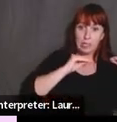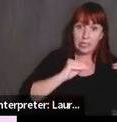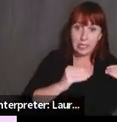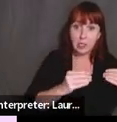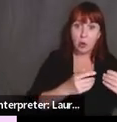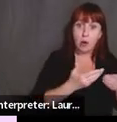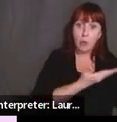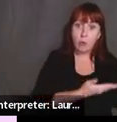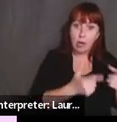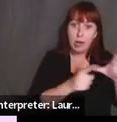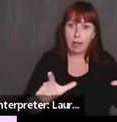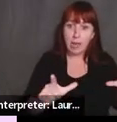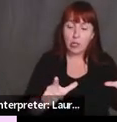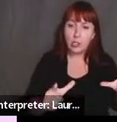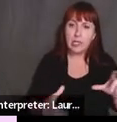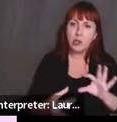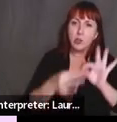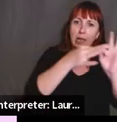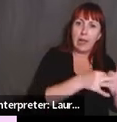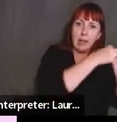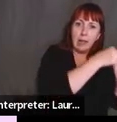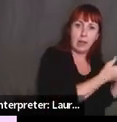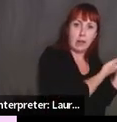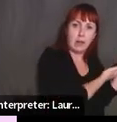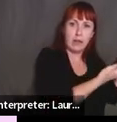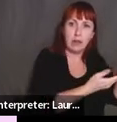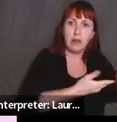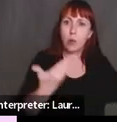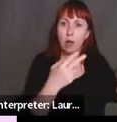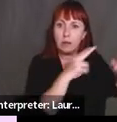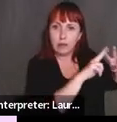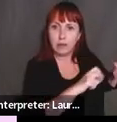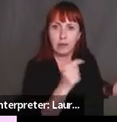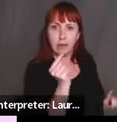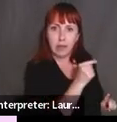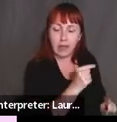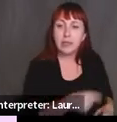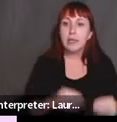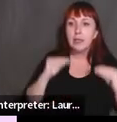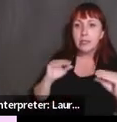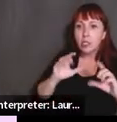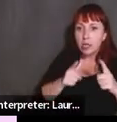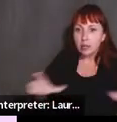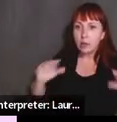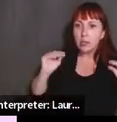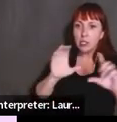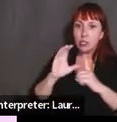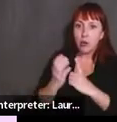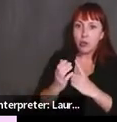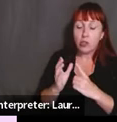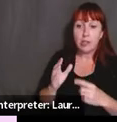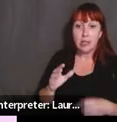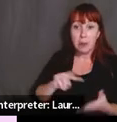classroom? The second thing that I want to point out is that teaching languages and teaching culture is not anti